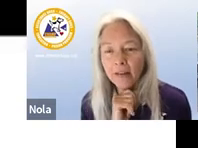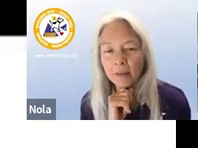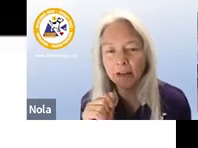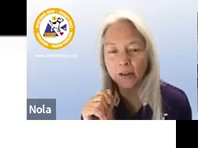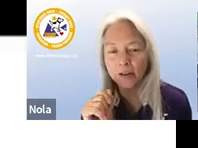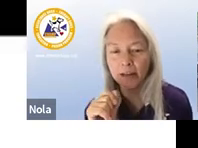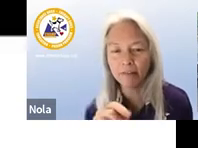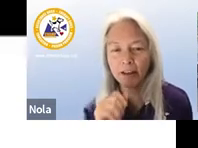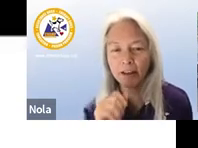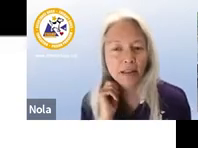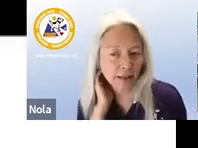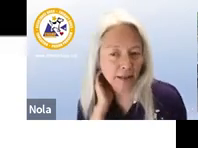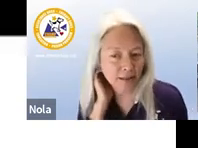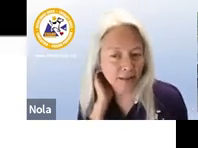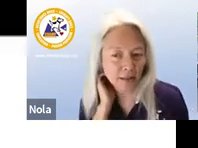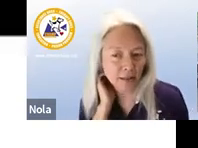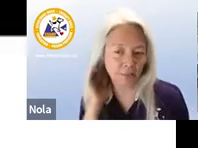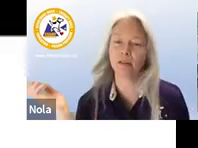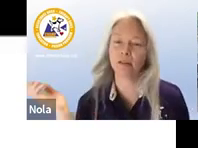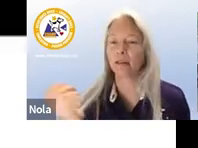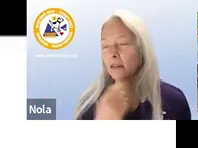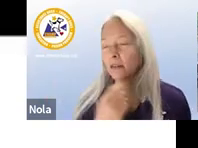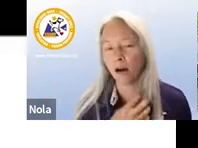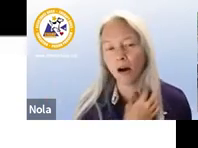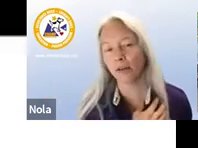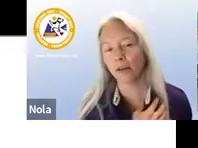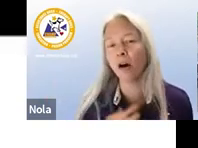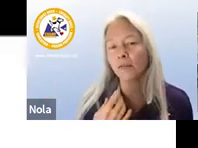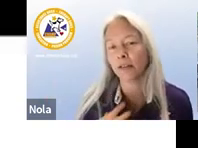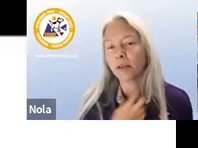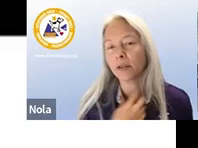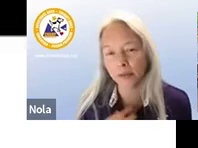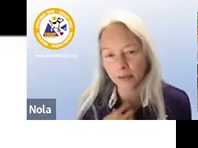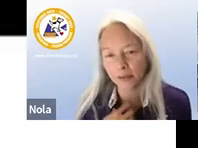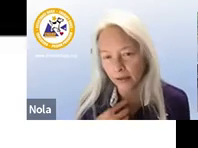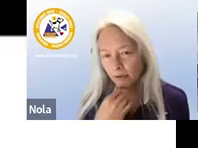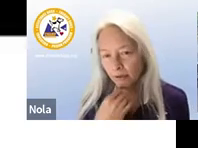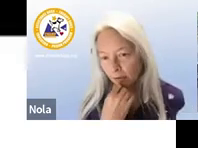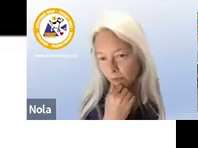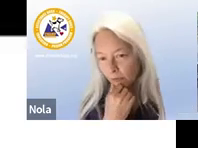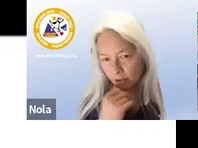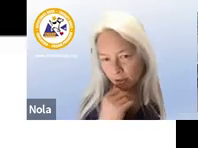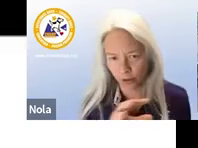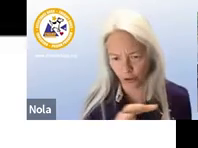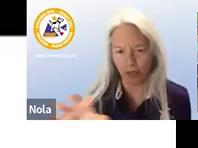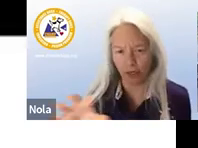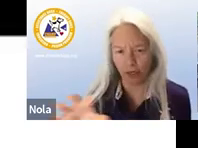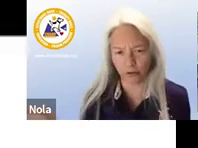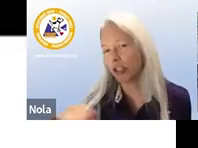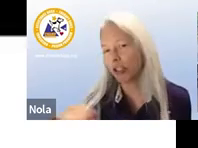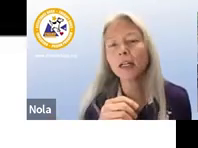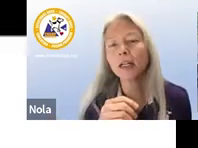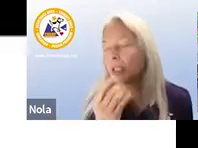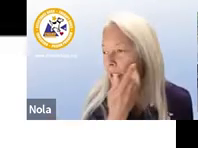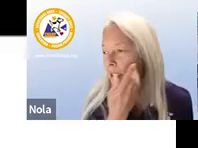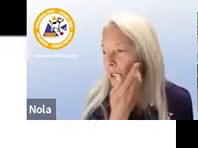have that badge they have that that um you know all of the accoutrements there for for that says this is a service